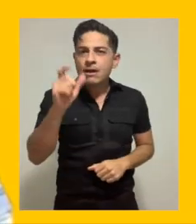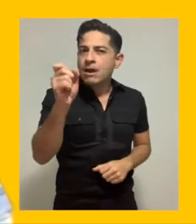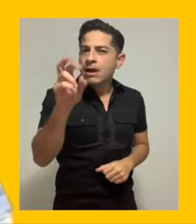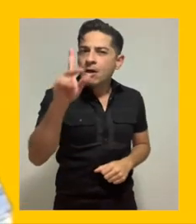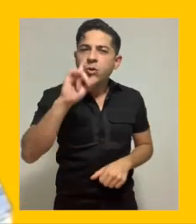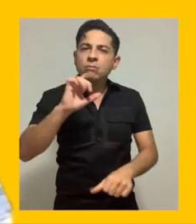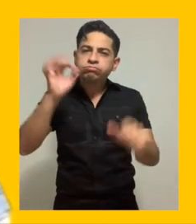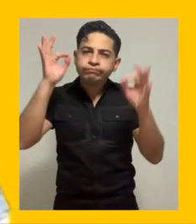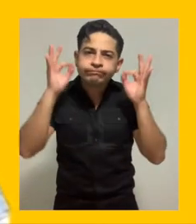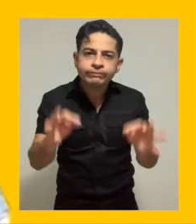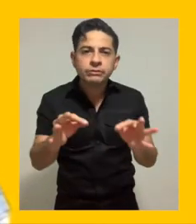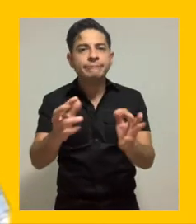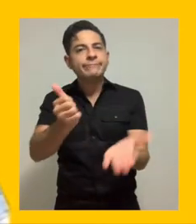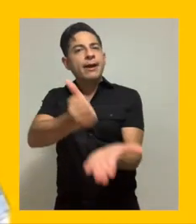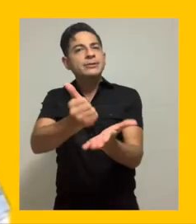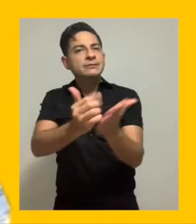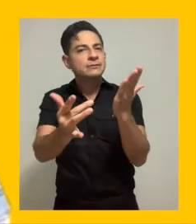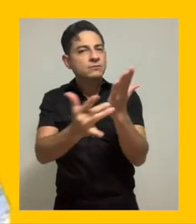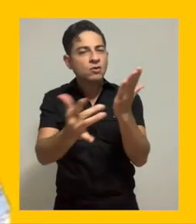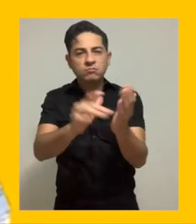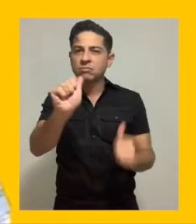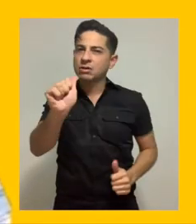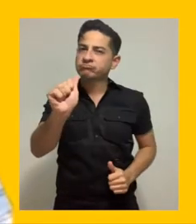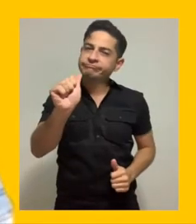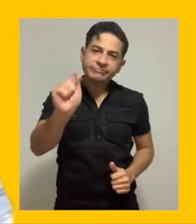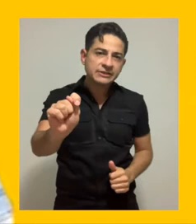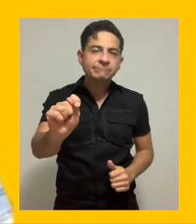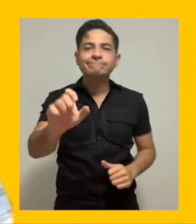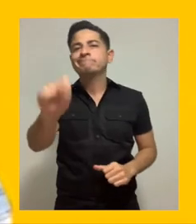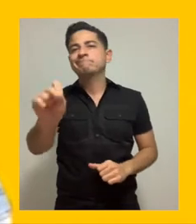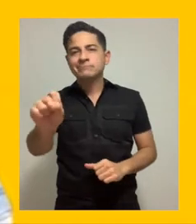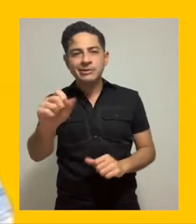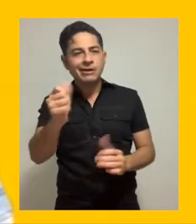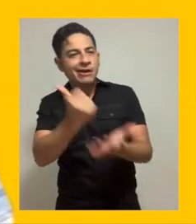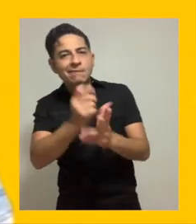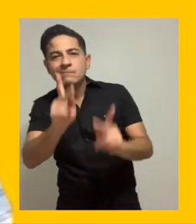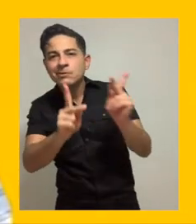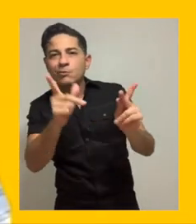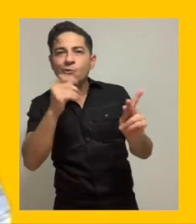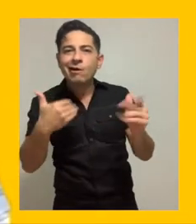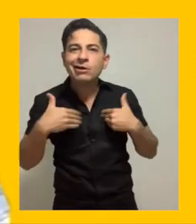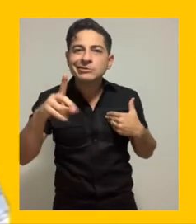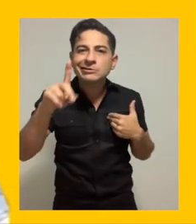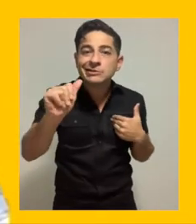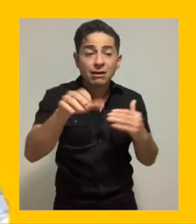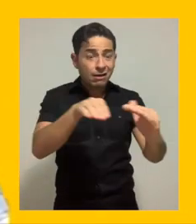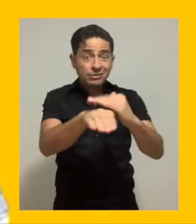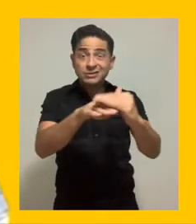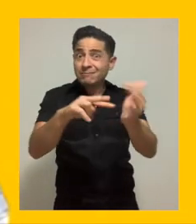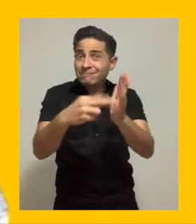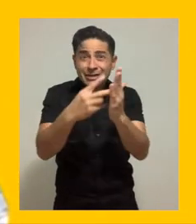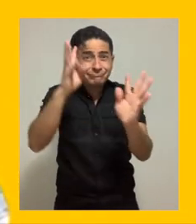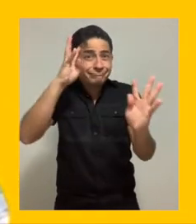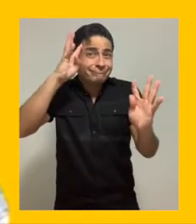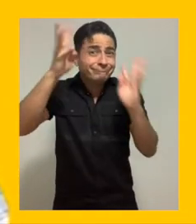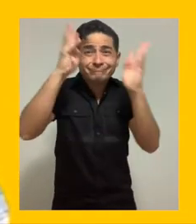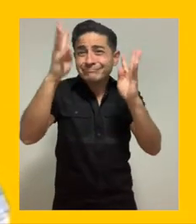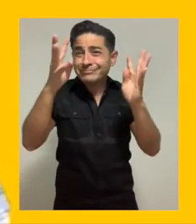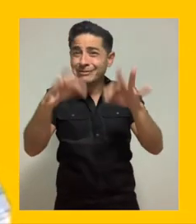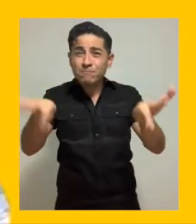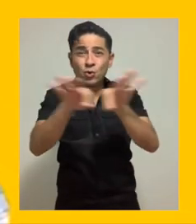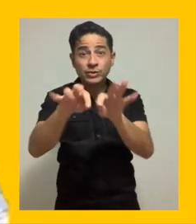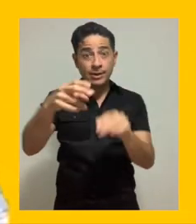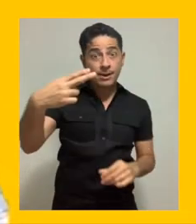XR will absolutely be an assistive technology helping people with disabilities. Accessibility is all about innovation.